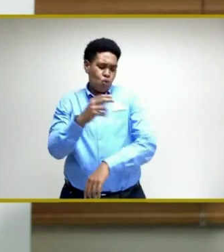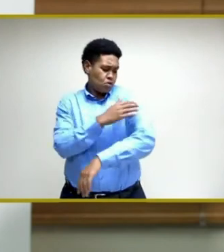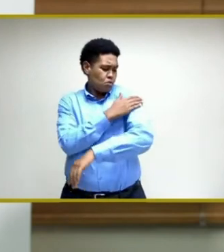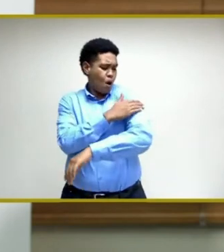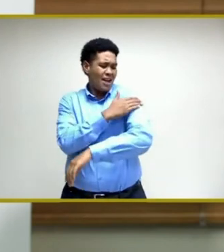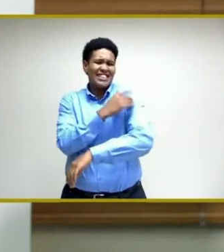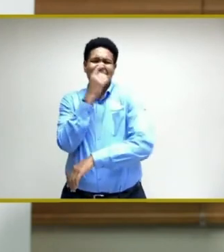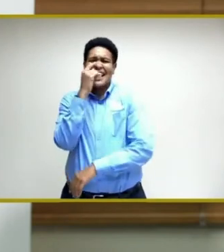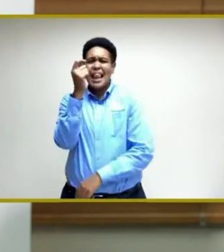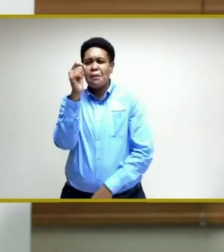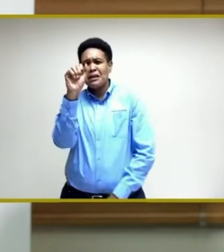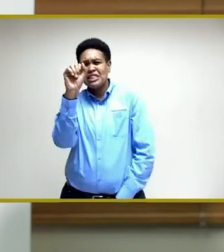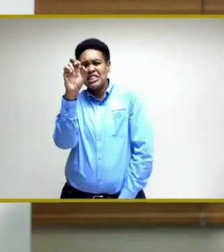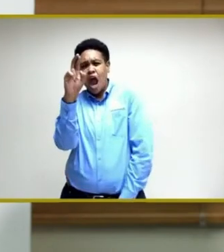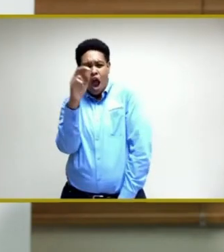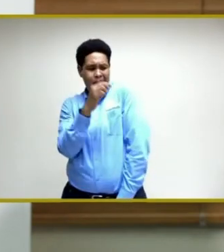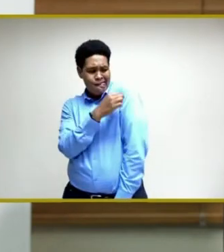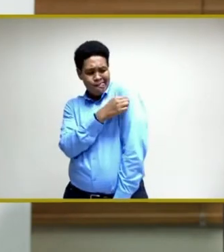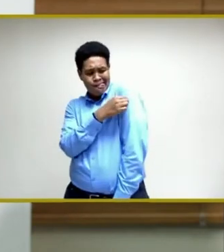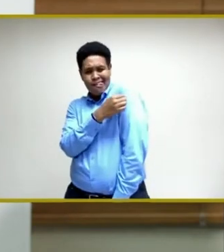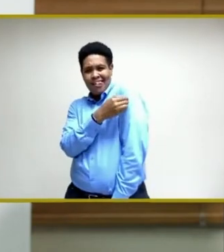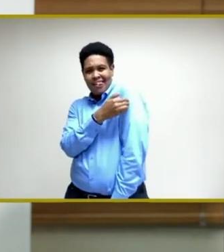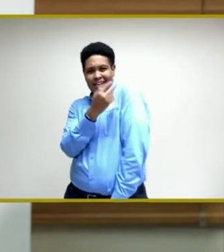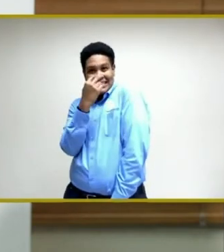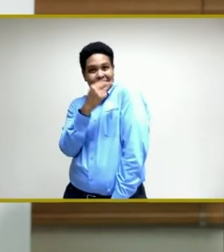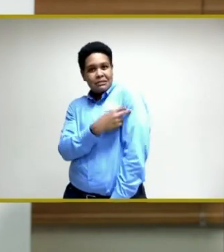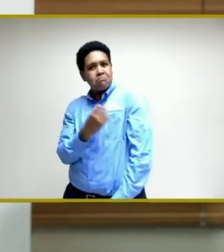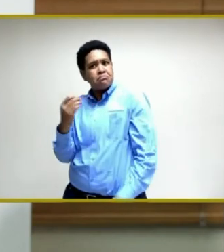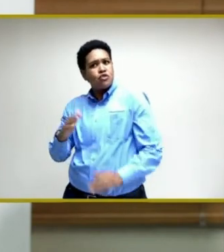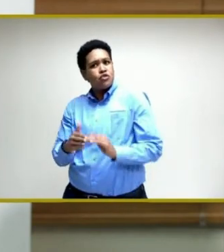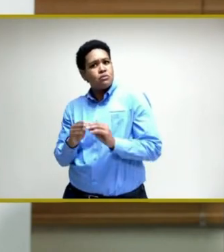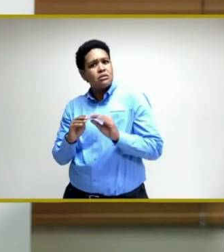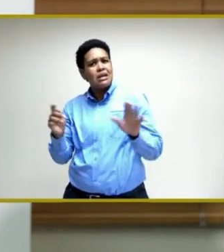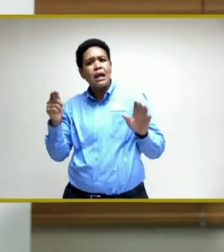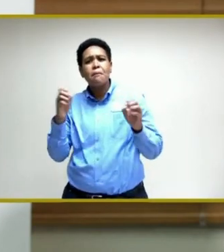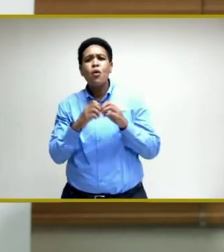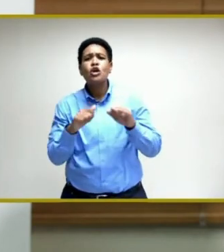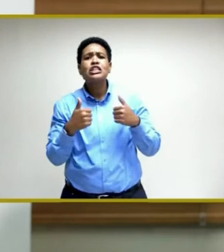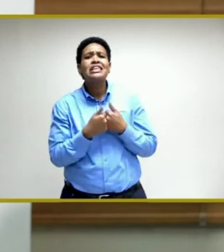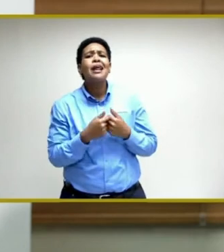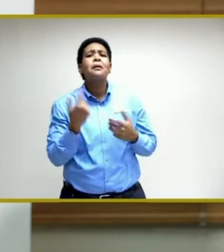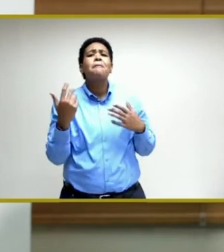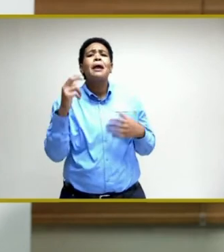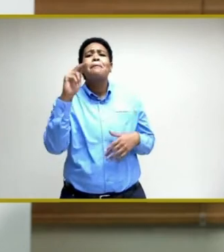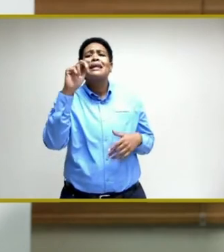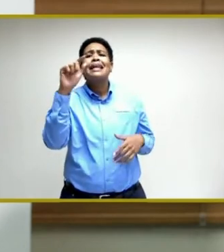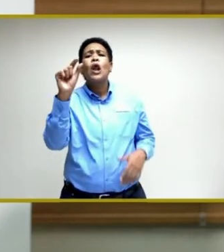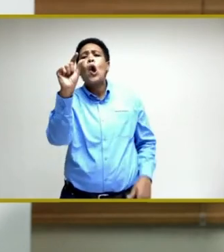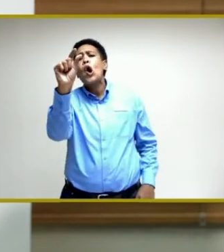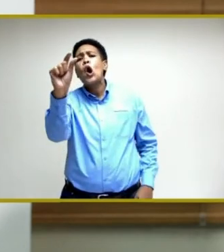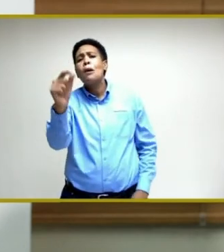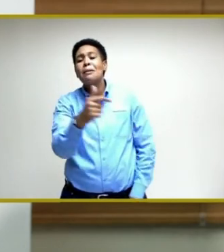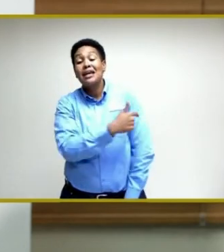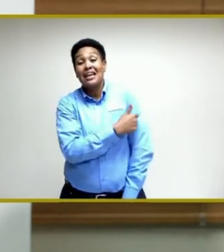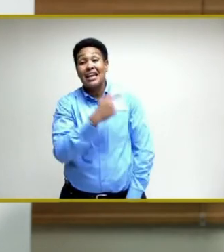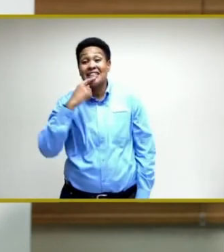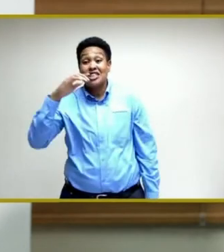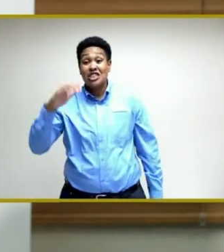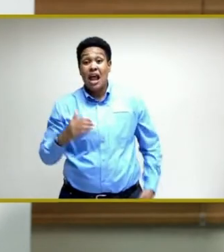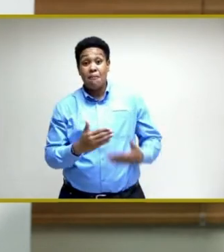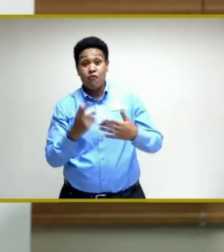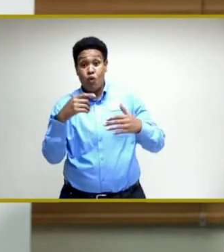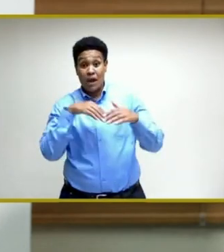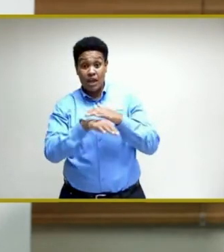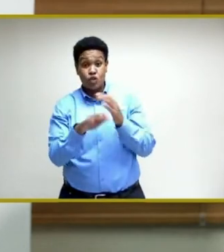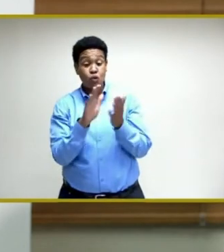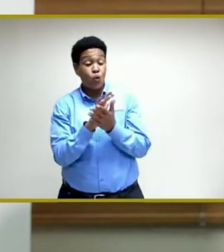you'll probably see a scar when it was a little more challenging. Maybe the needles were a little bigger. When, as a child, before you went